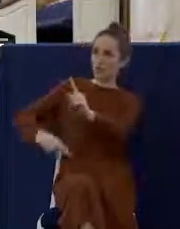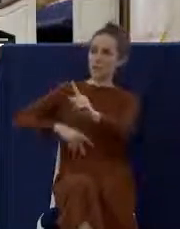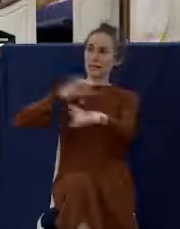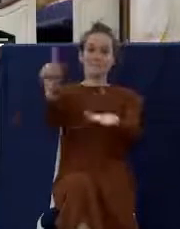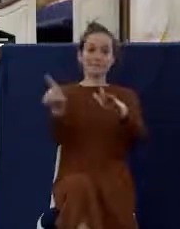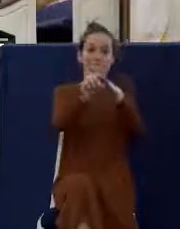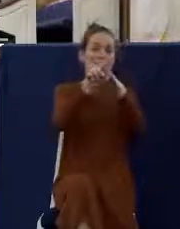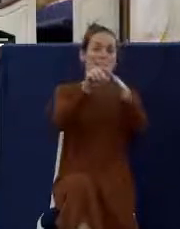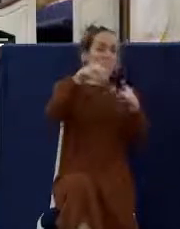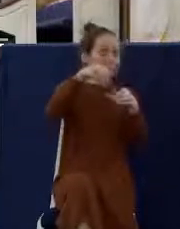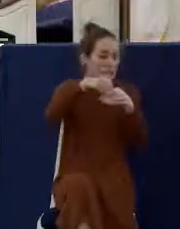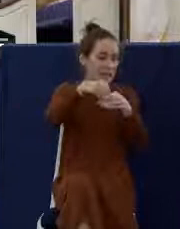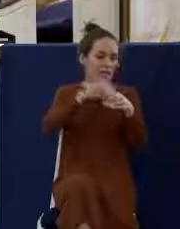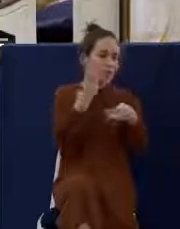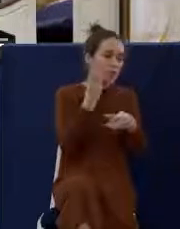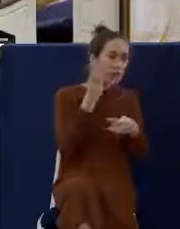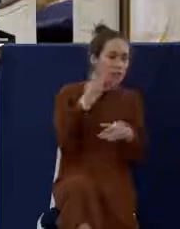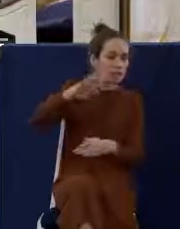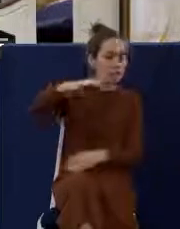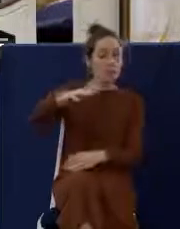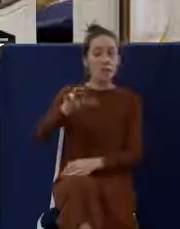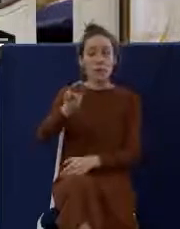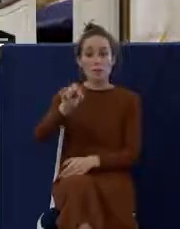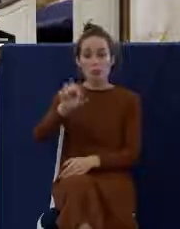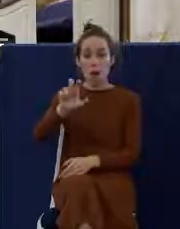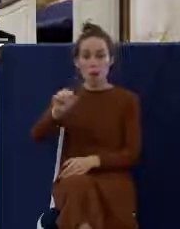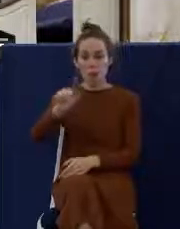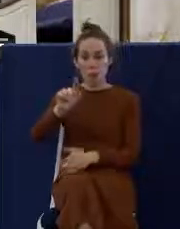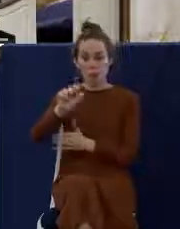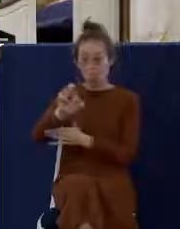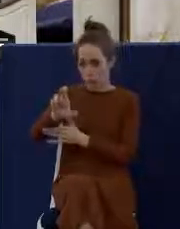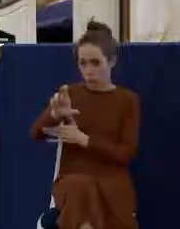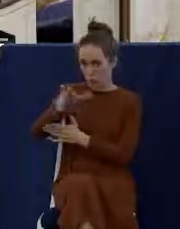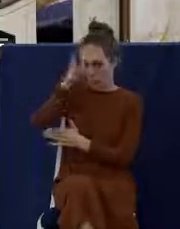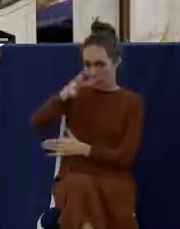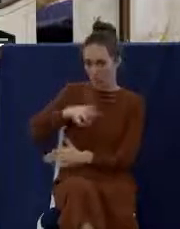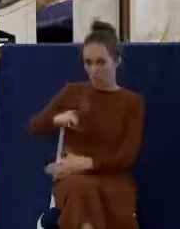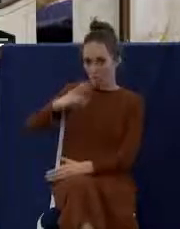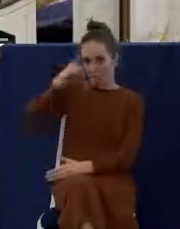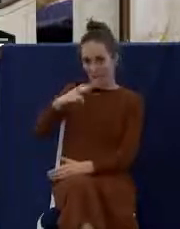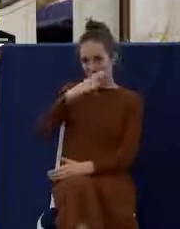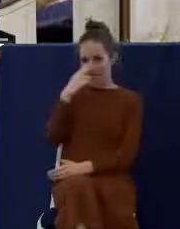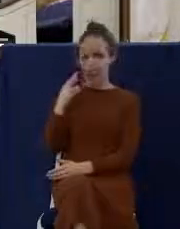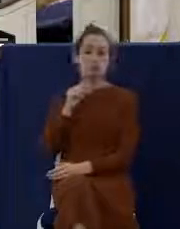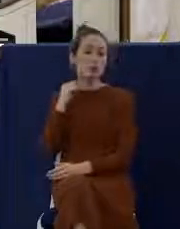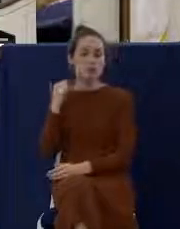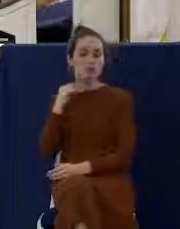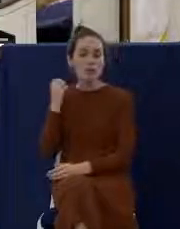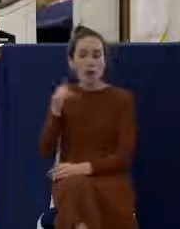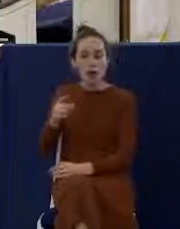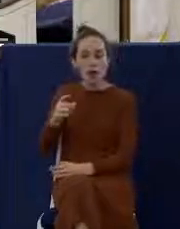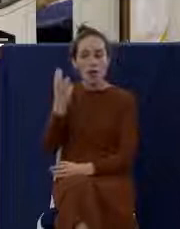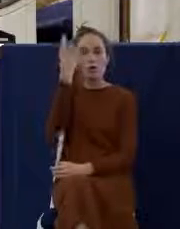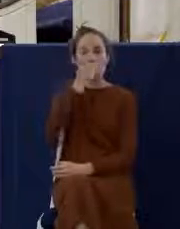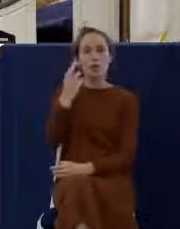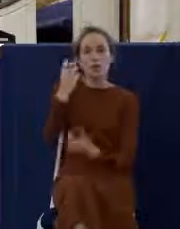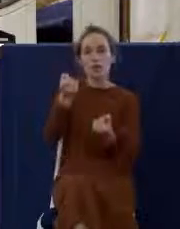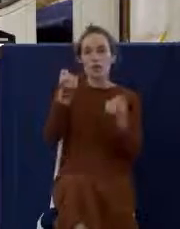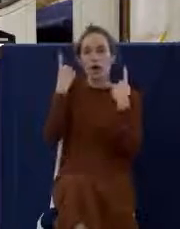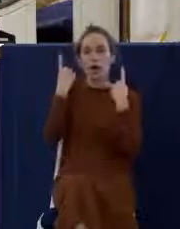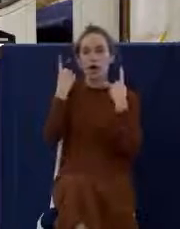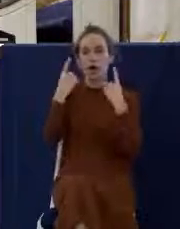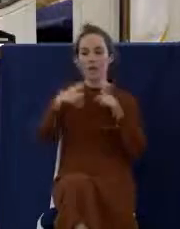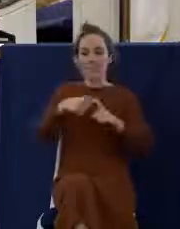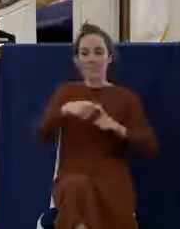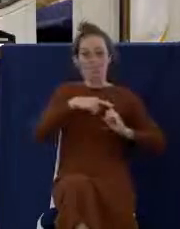And this was the view that was taught by Martin Luther. Martin Luther was the Catholic priest who found justification by faith when he studied Romans, and he pulled out of